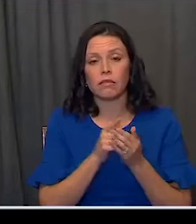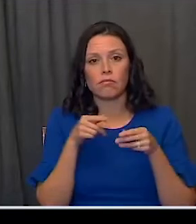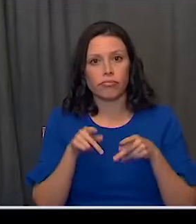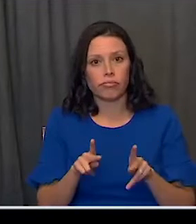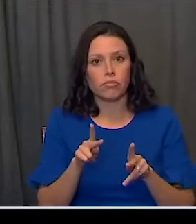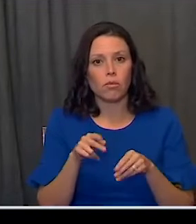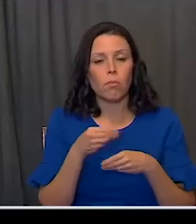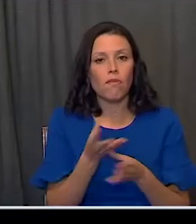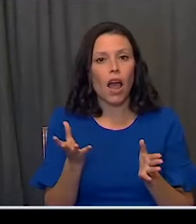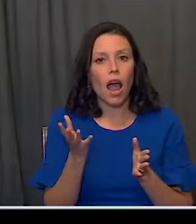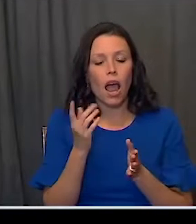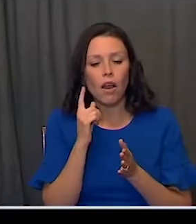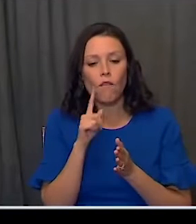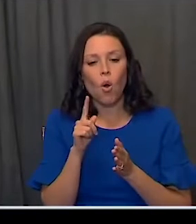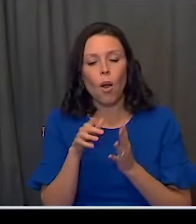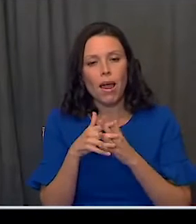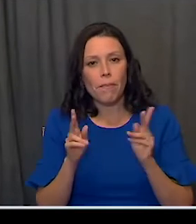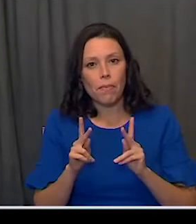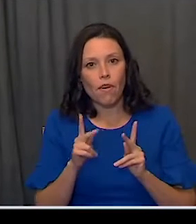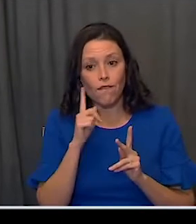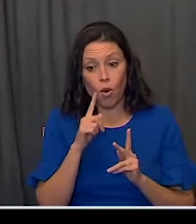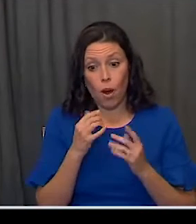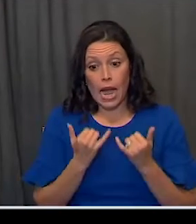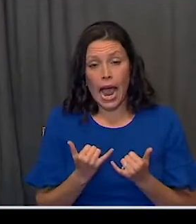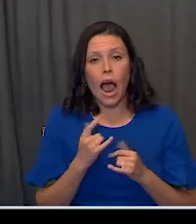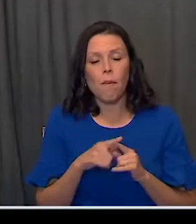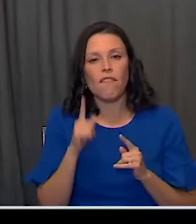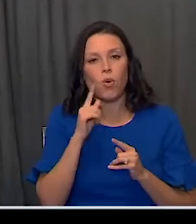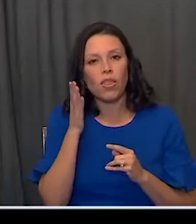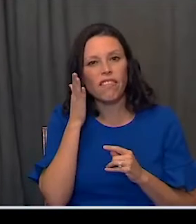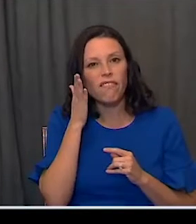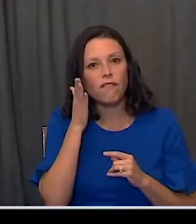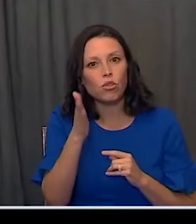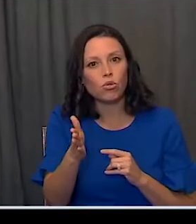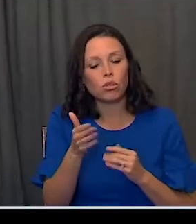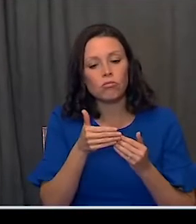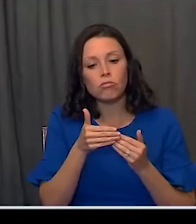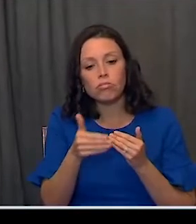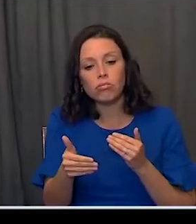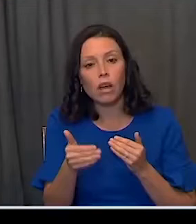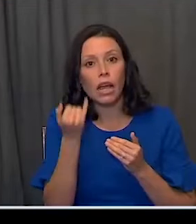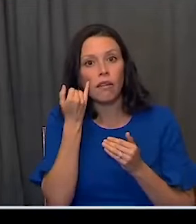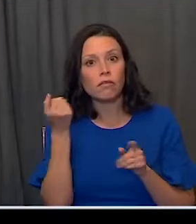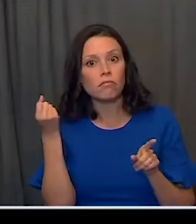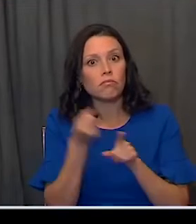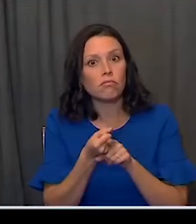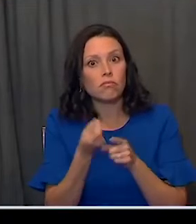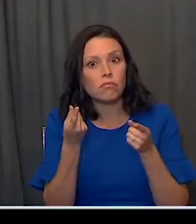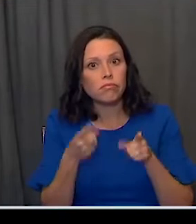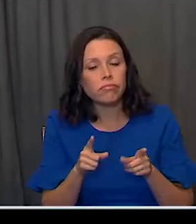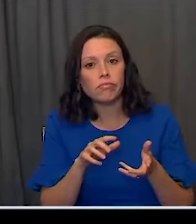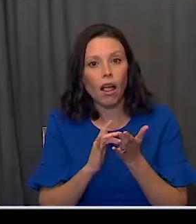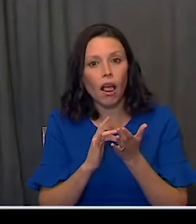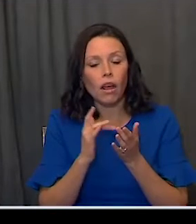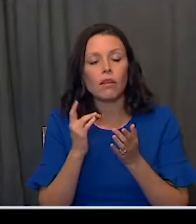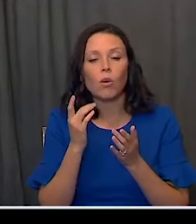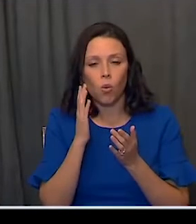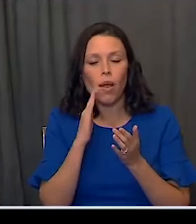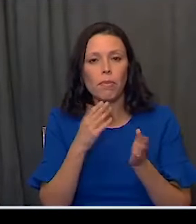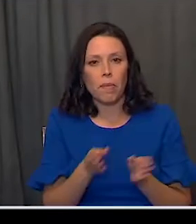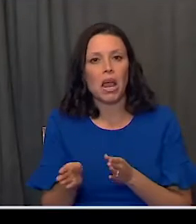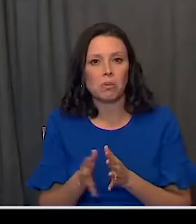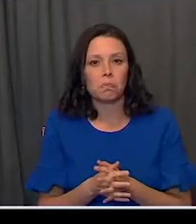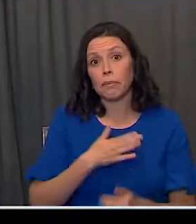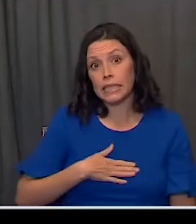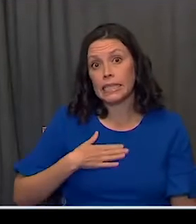capabilities for our American people, not just now, but into the future and for future crisis or medical events going down. Can you